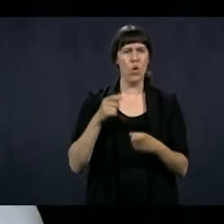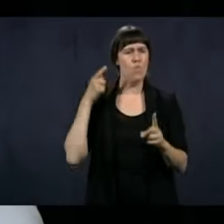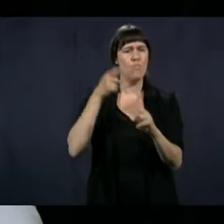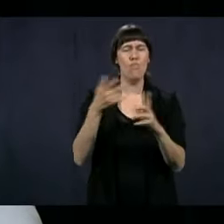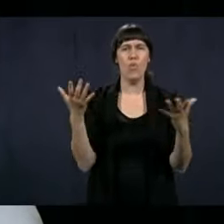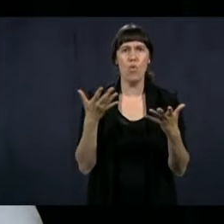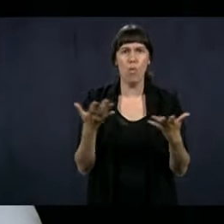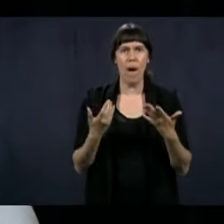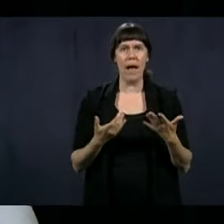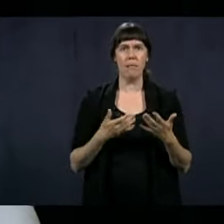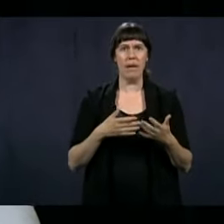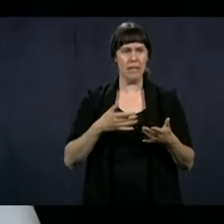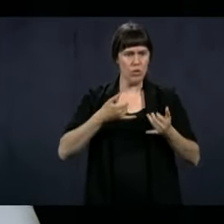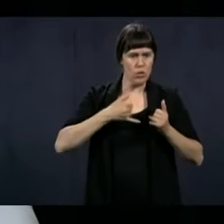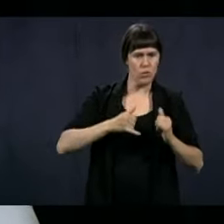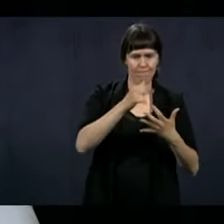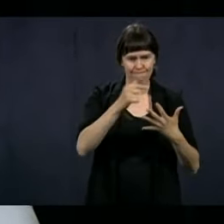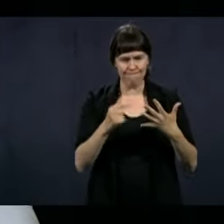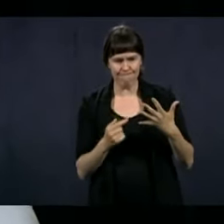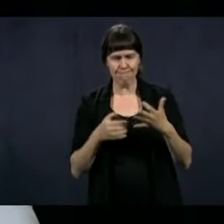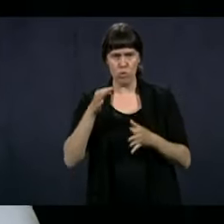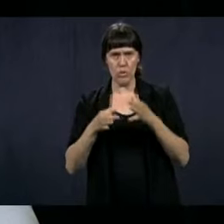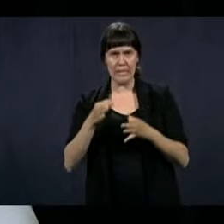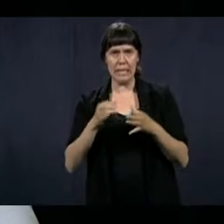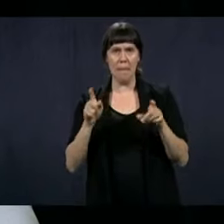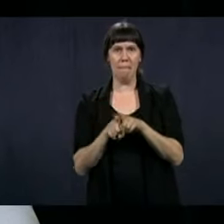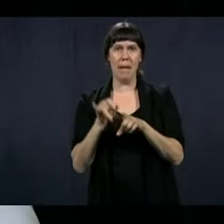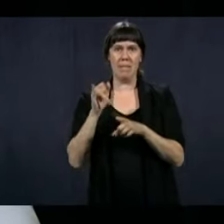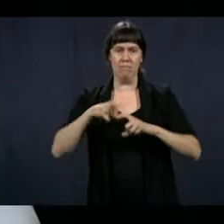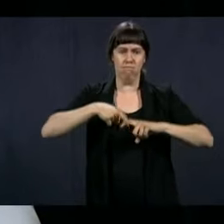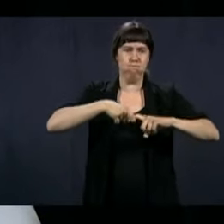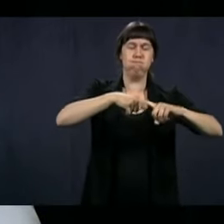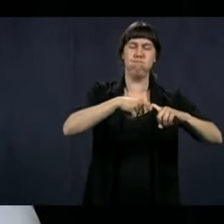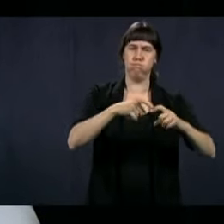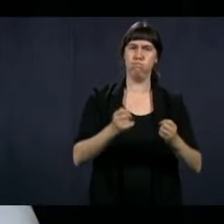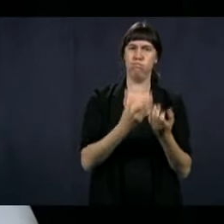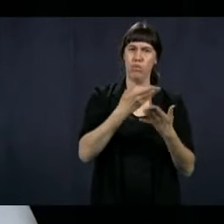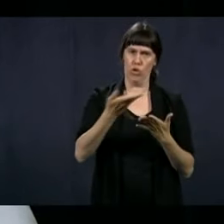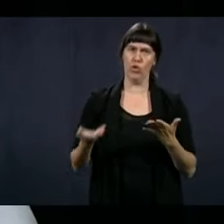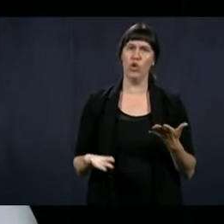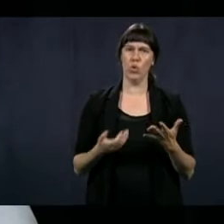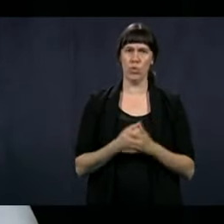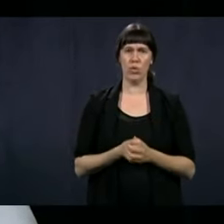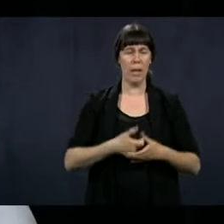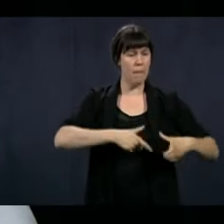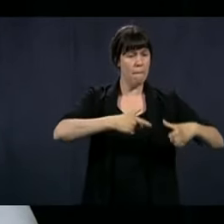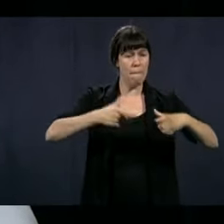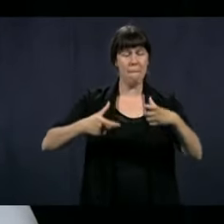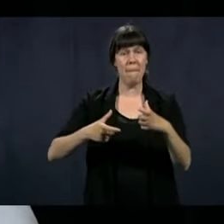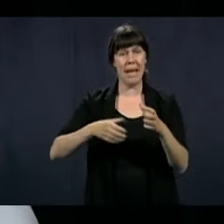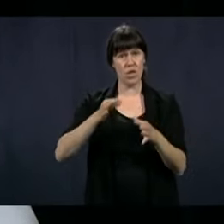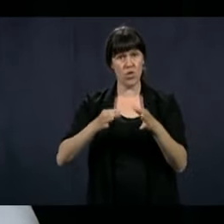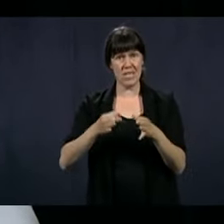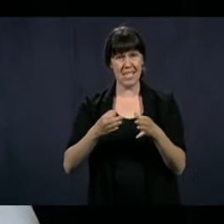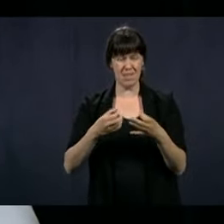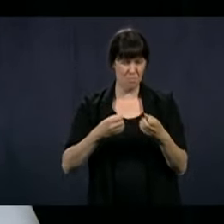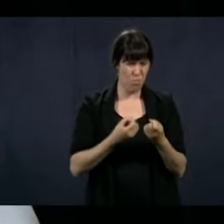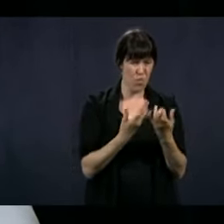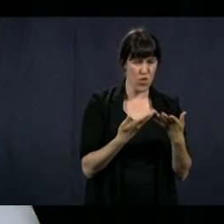activities. Of course, there was a slowdown taking into account the fact that we had to physically close down many courthouses.